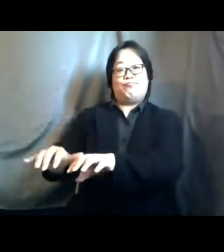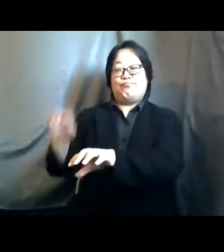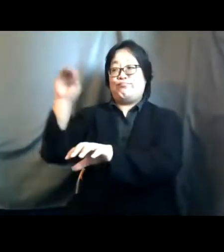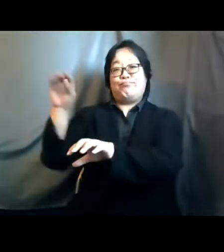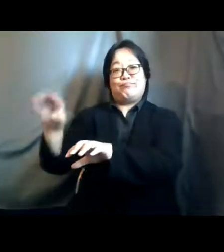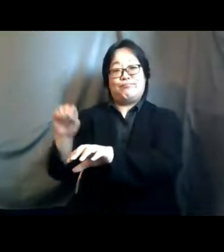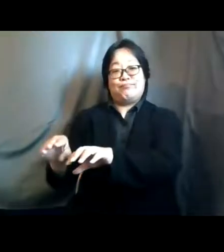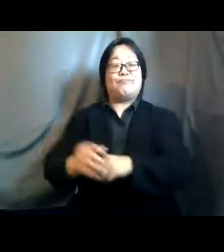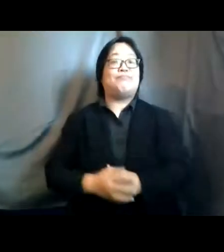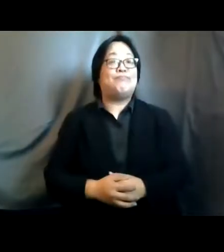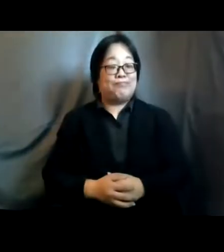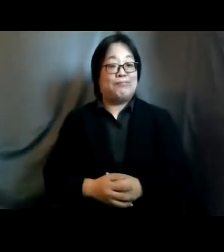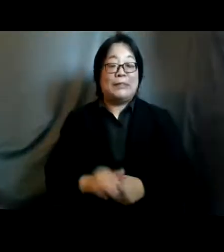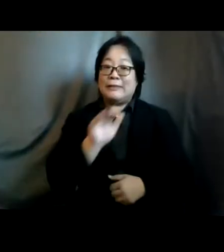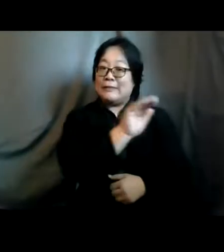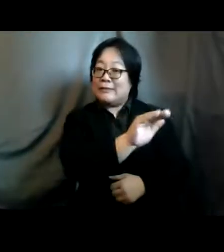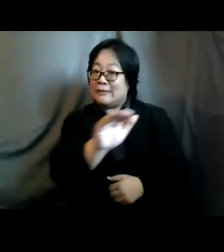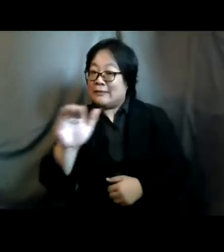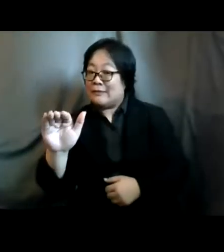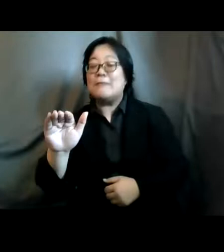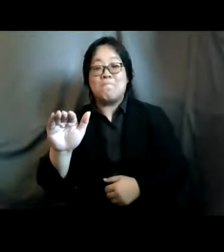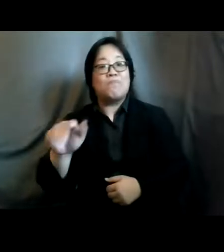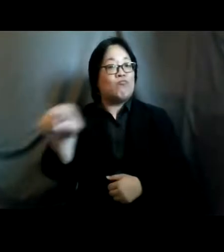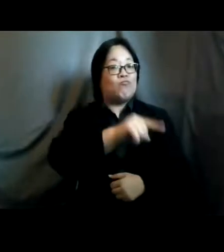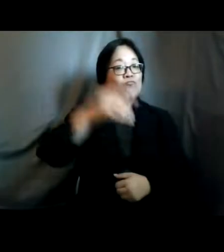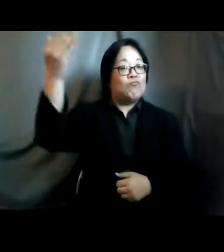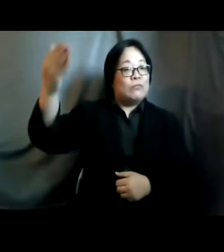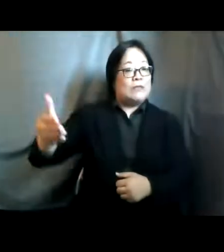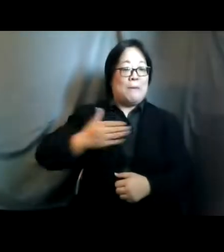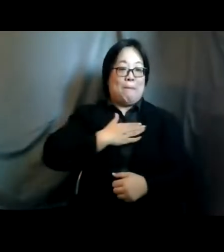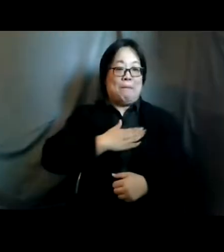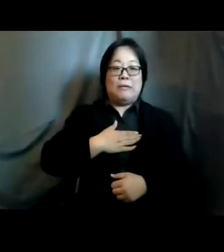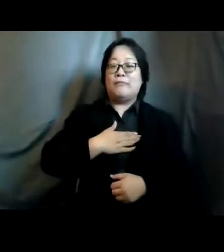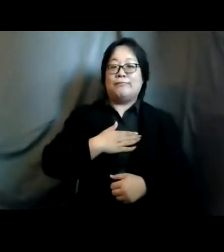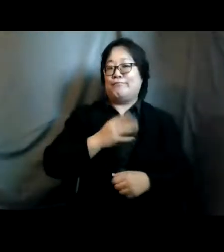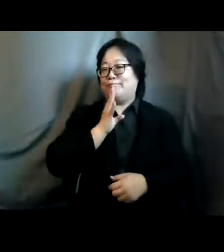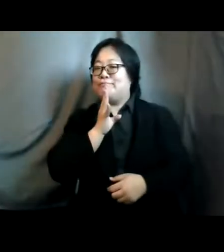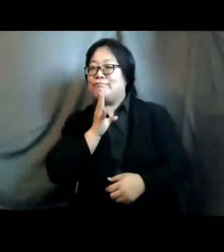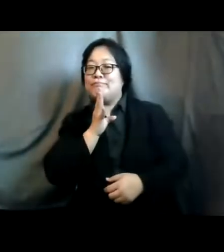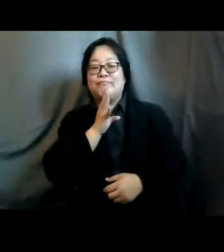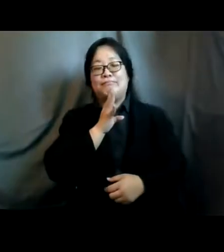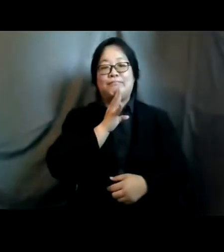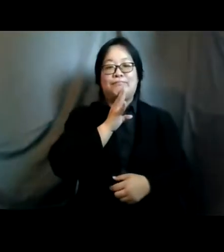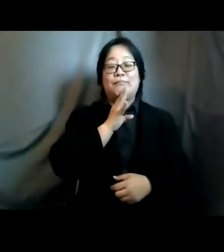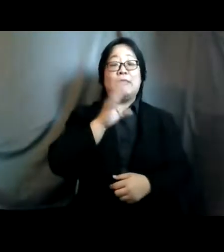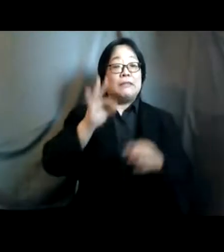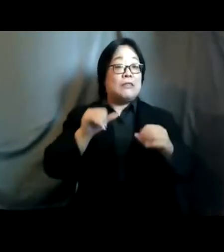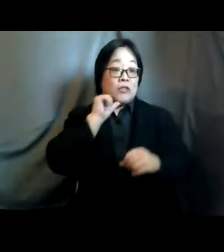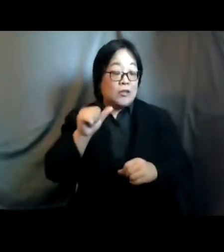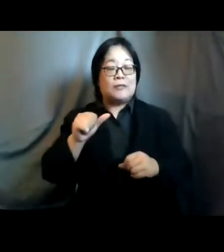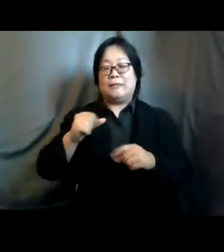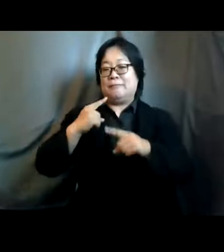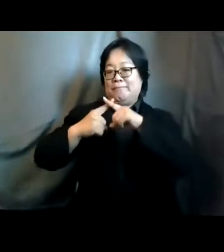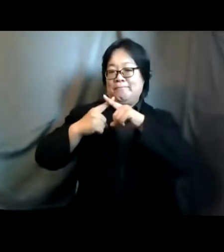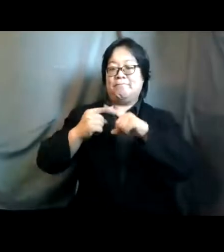a gentle reminder also now to our speakers to kindly mute yourself when you're not speaking without further ado